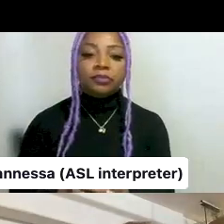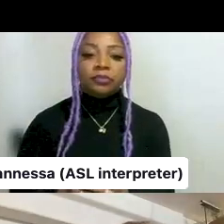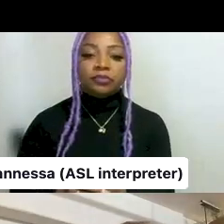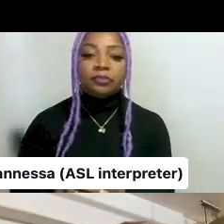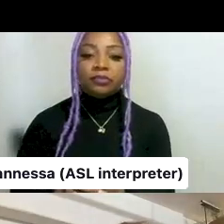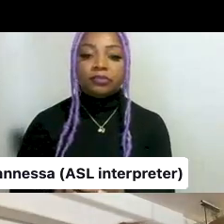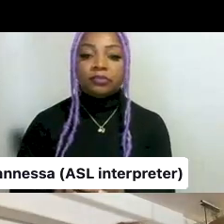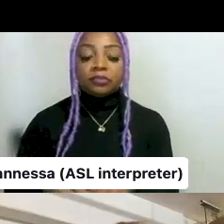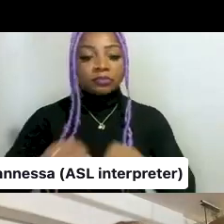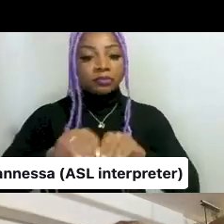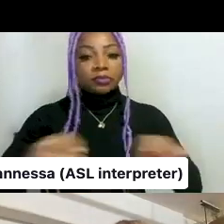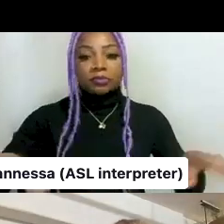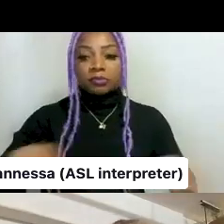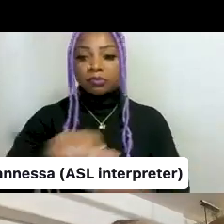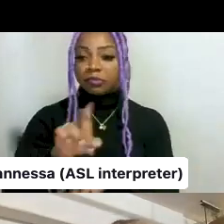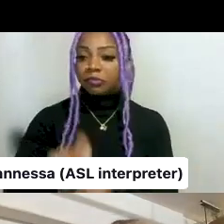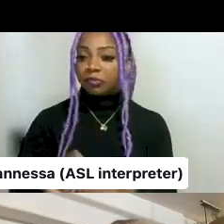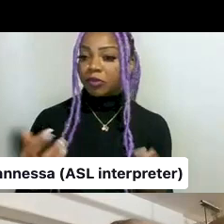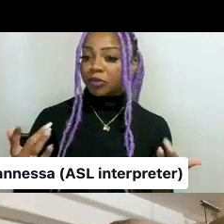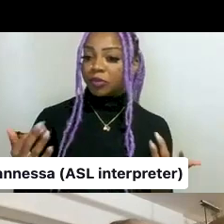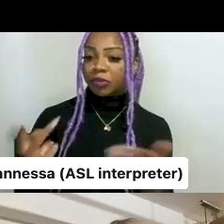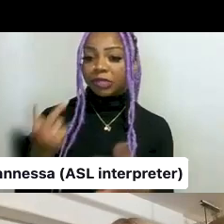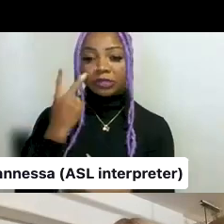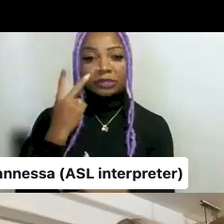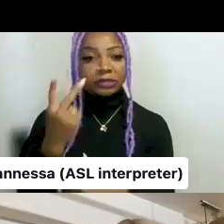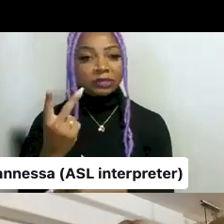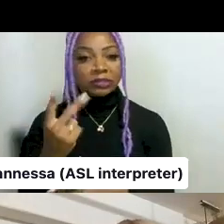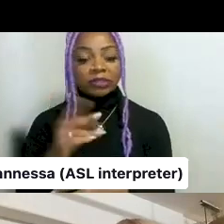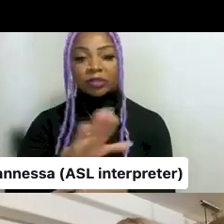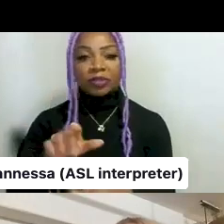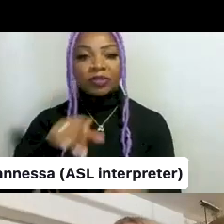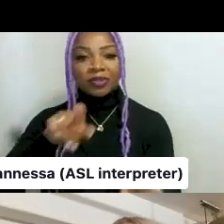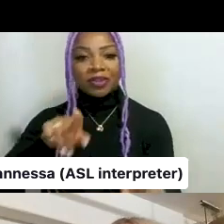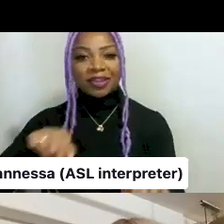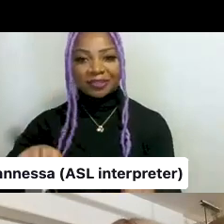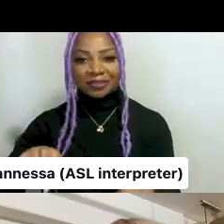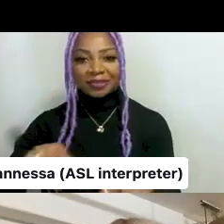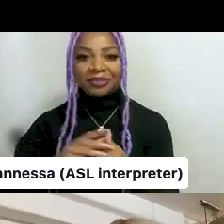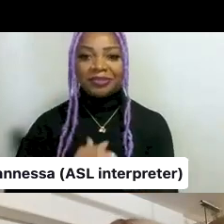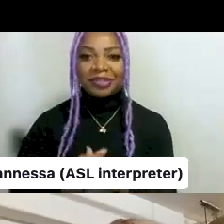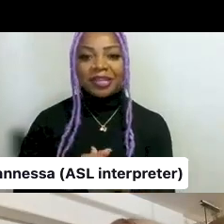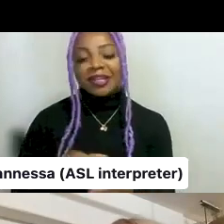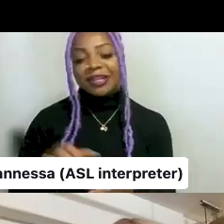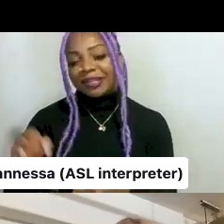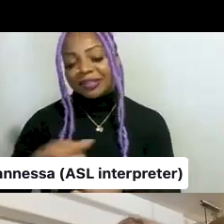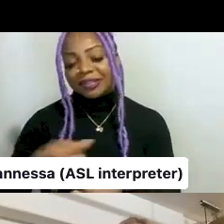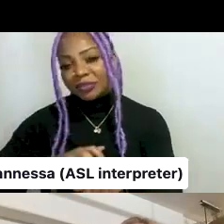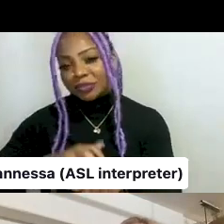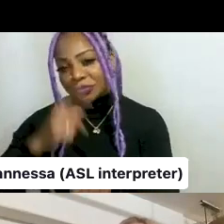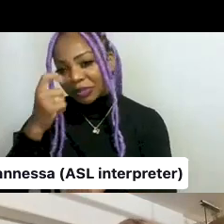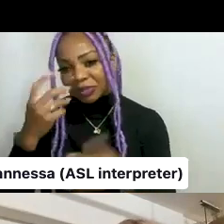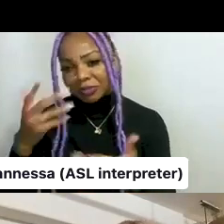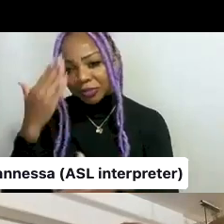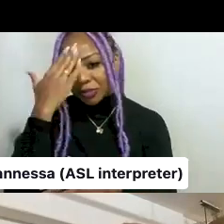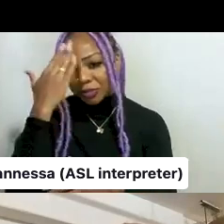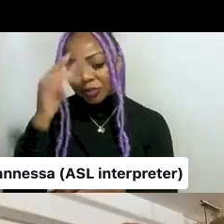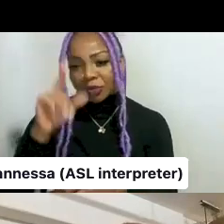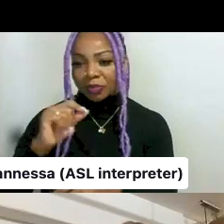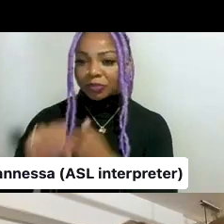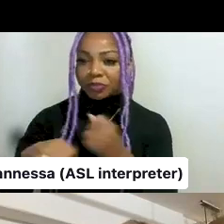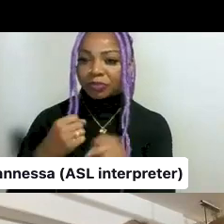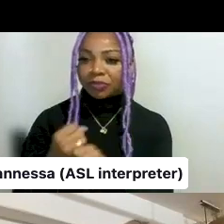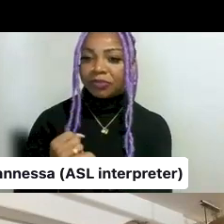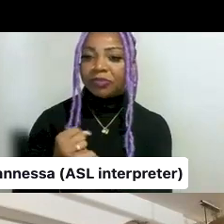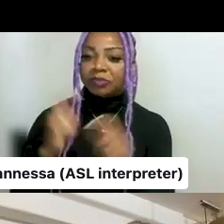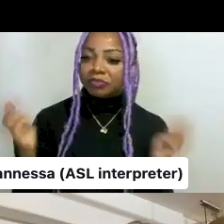wait and see what comes back. And of course, it's super nerve wracking when you do something like this, because we knew that the 20 year anniversary, uh,